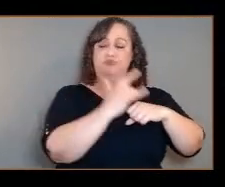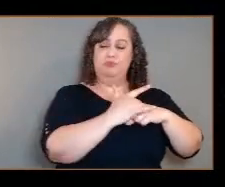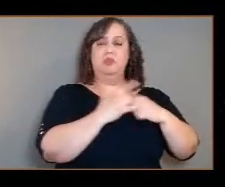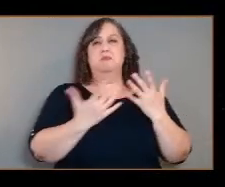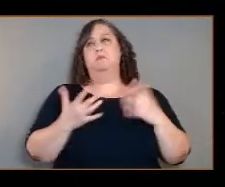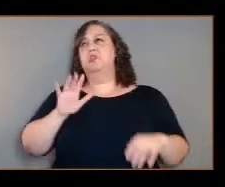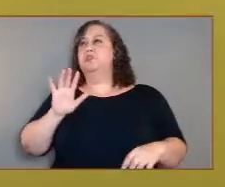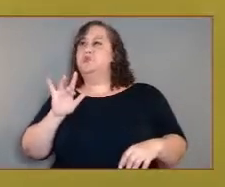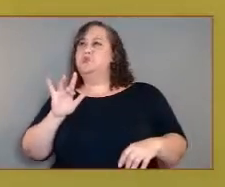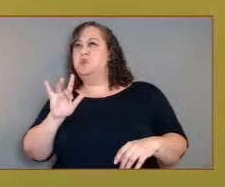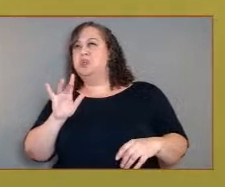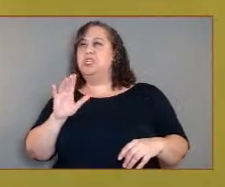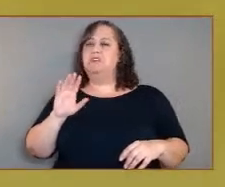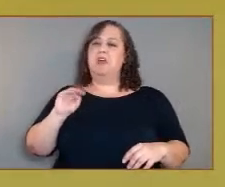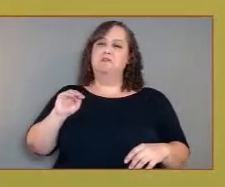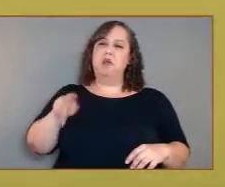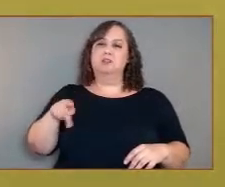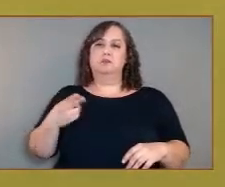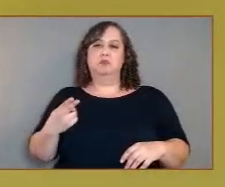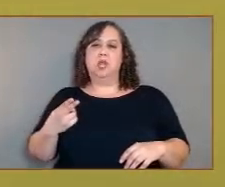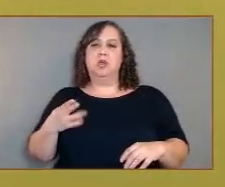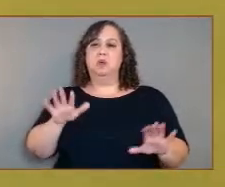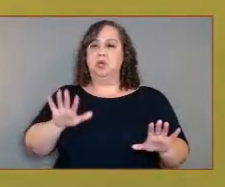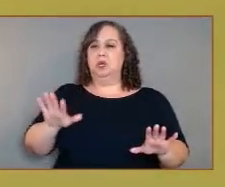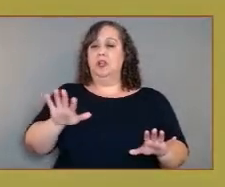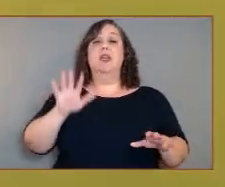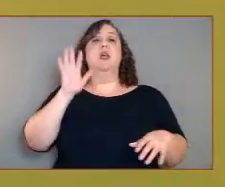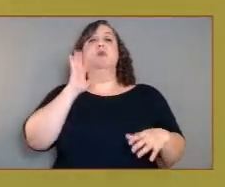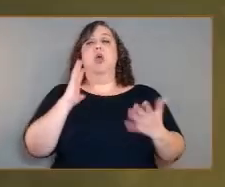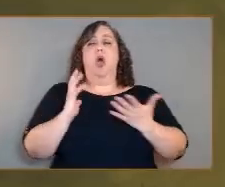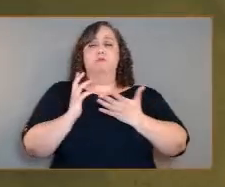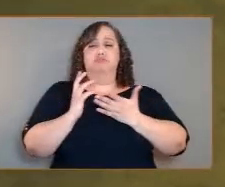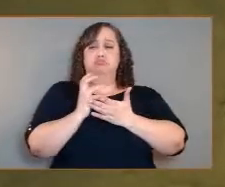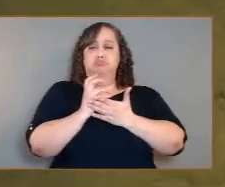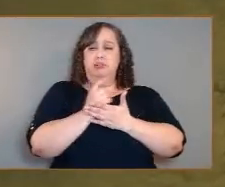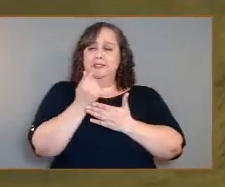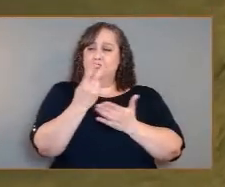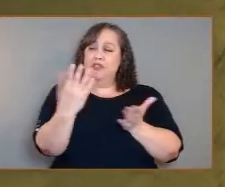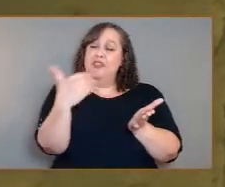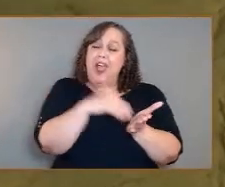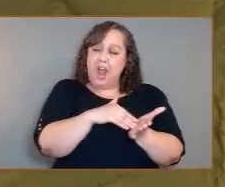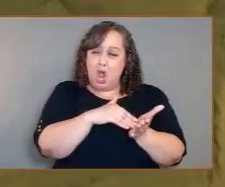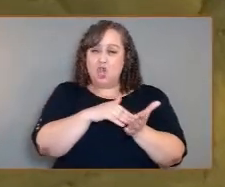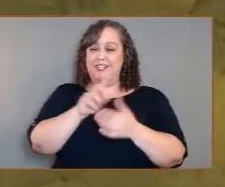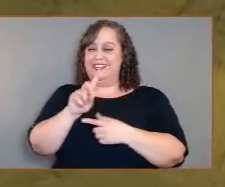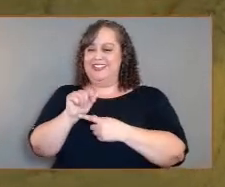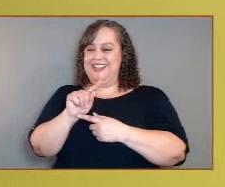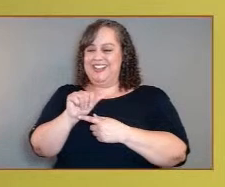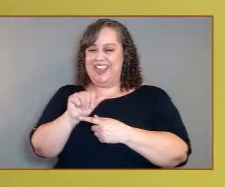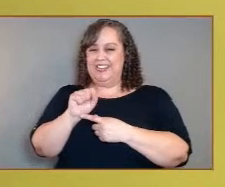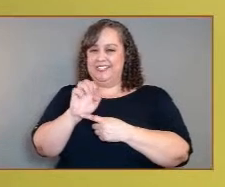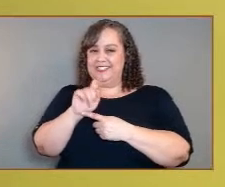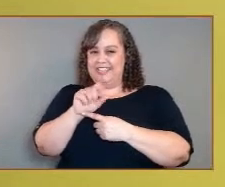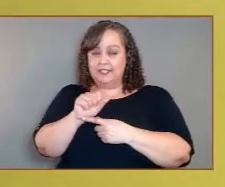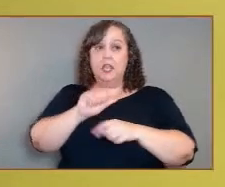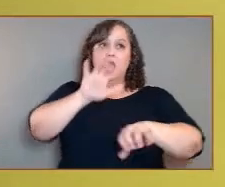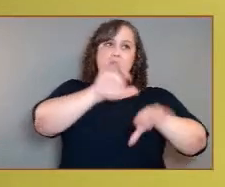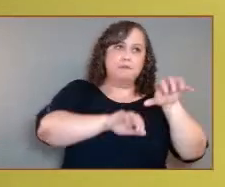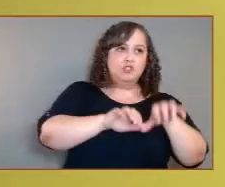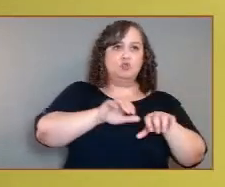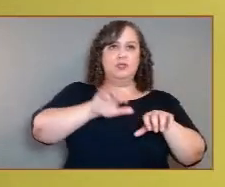an hour. And during that time, we'll collect thousands of data sets of a new type, chemistry, imaging, composition,